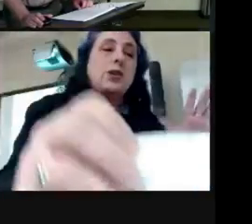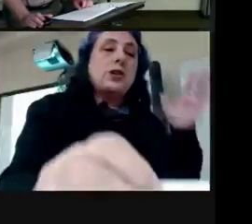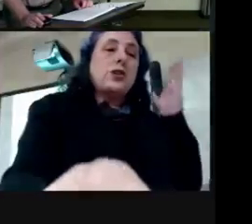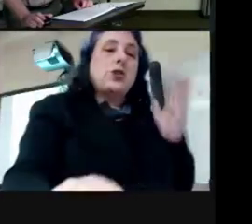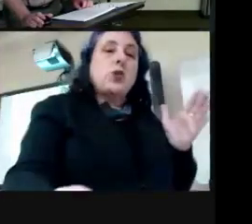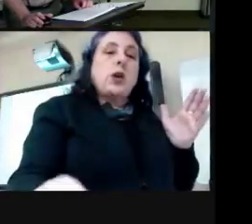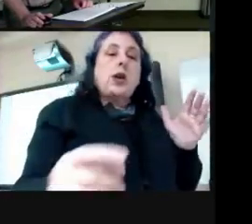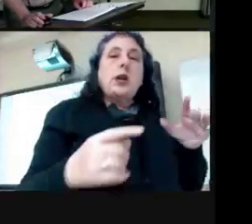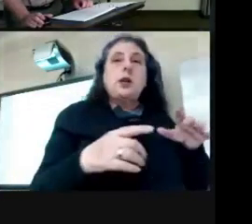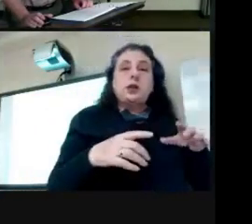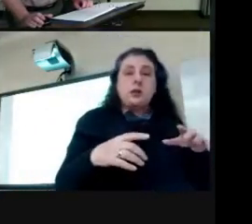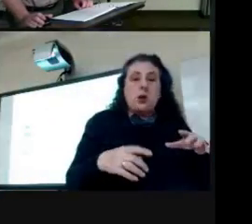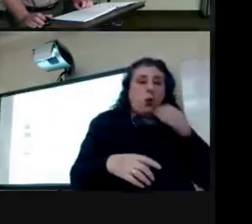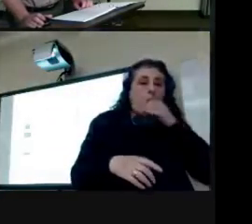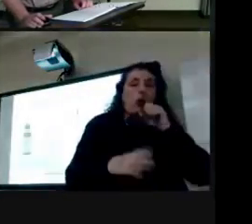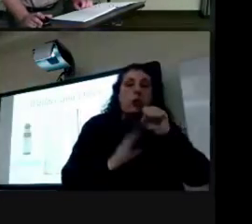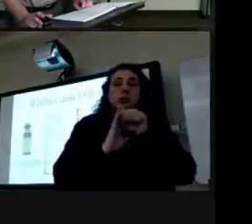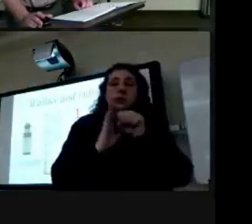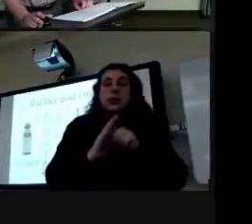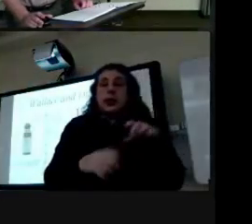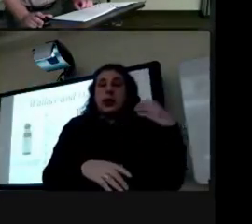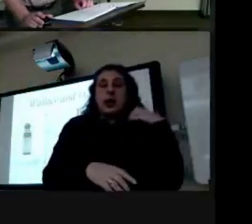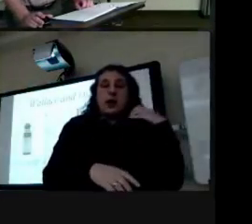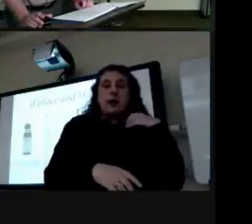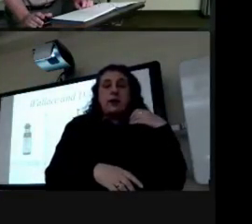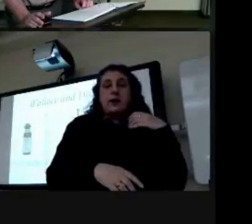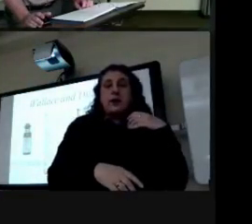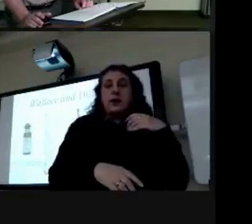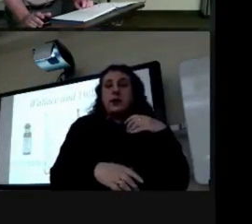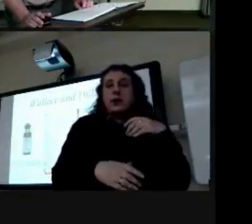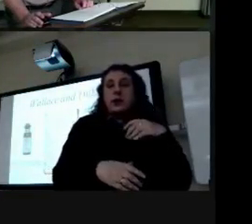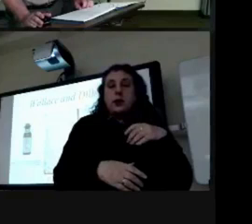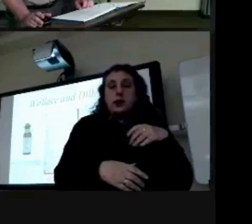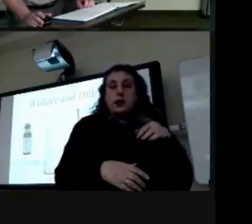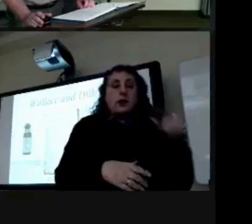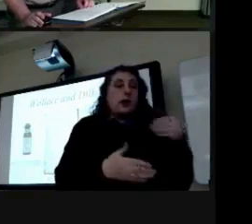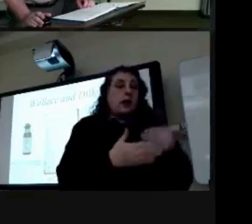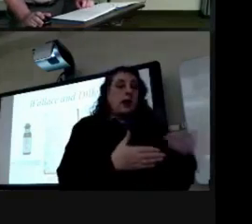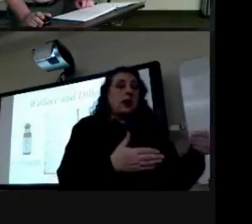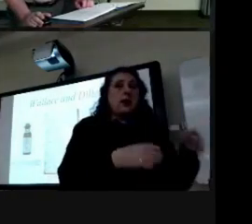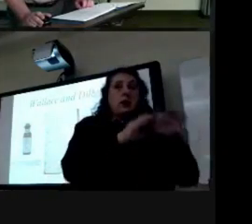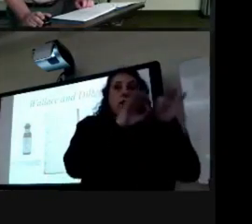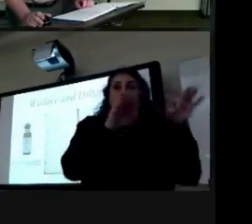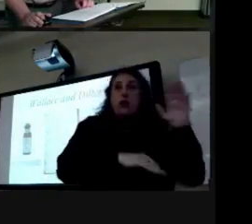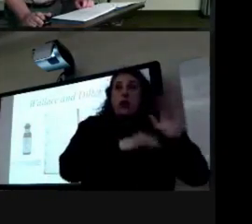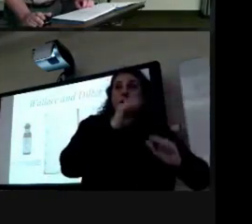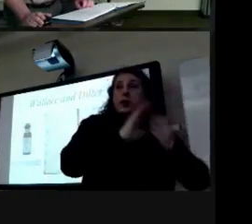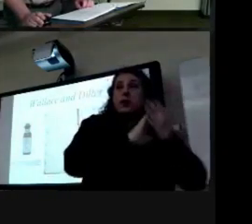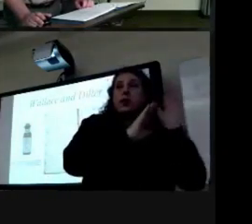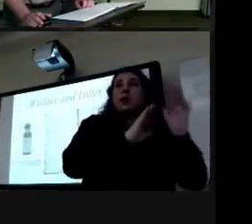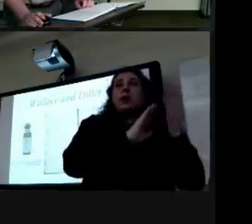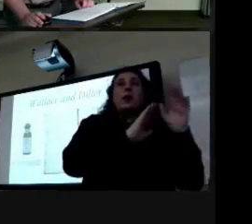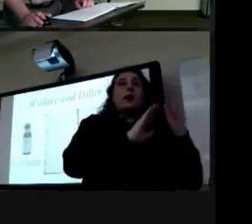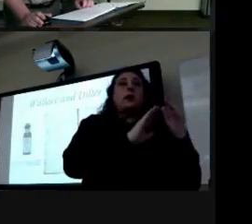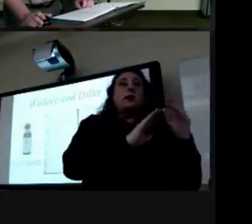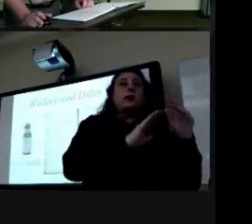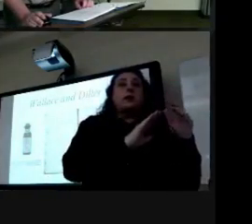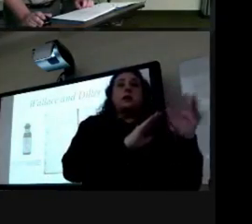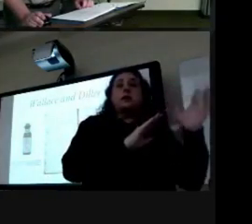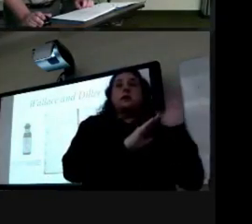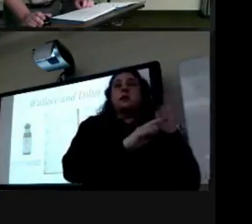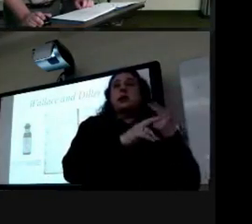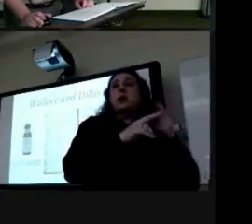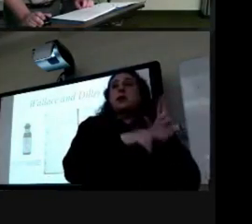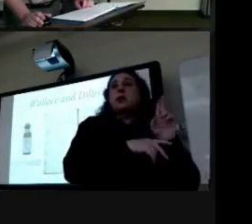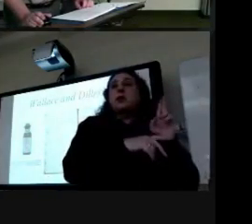the american druggist and pharmaceutical record says quote they bought the frame building and become had been in temporary